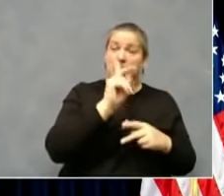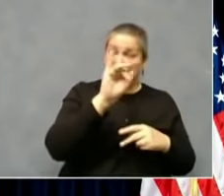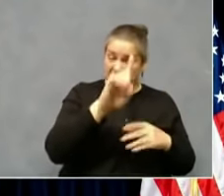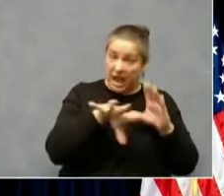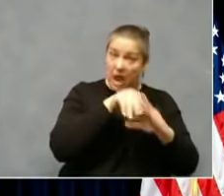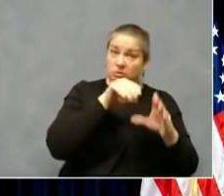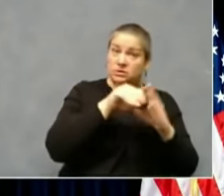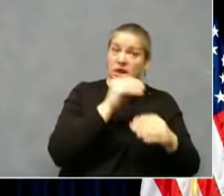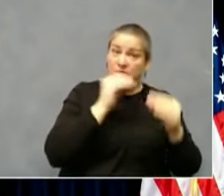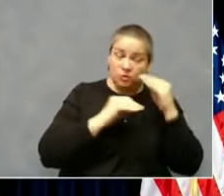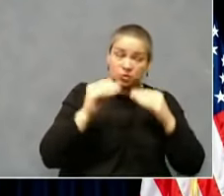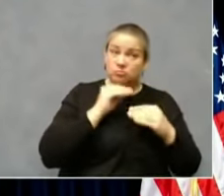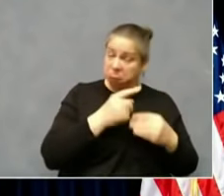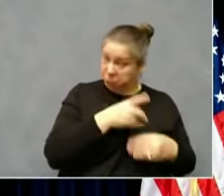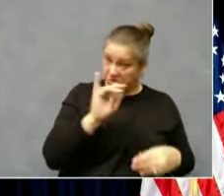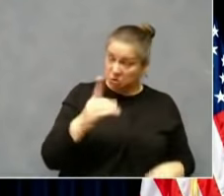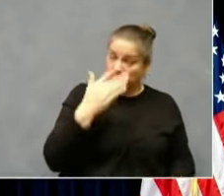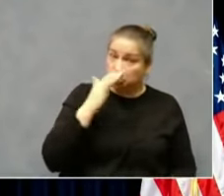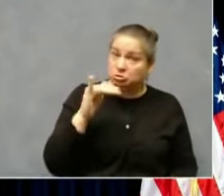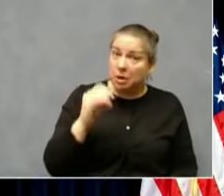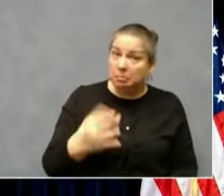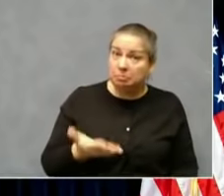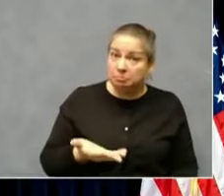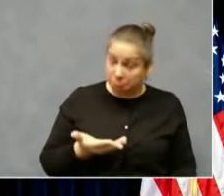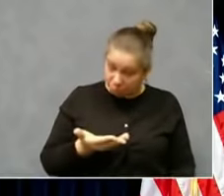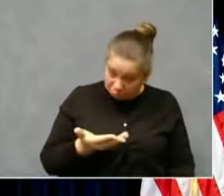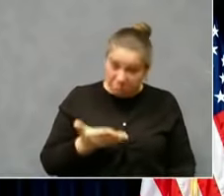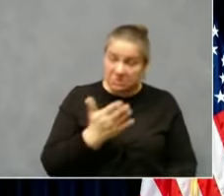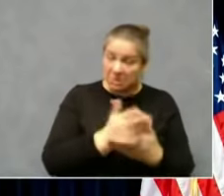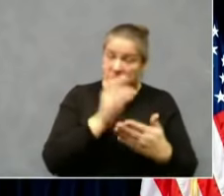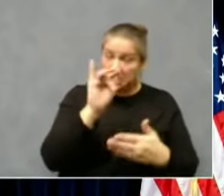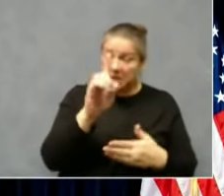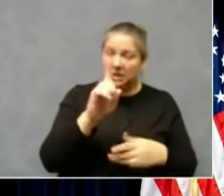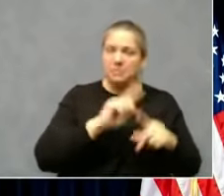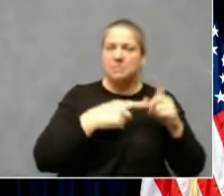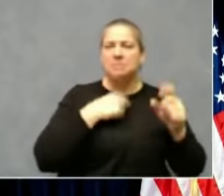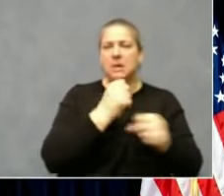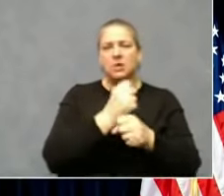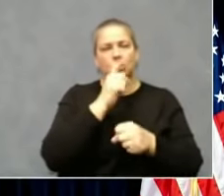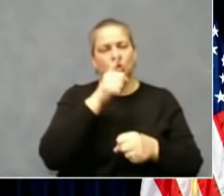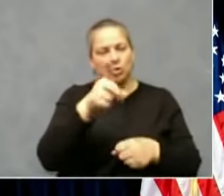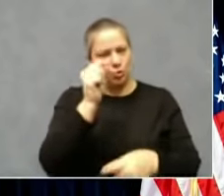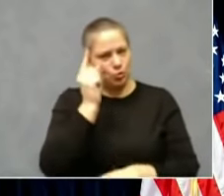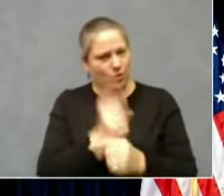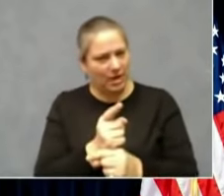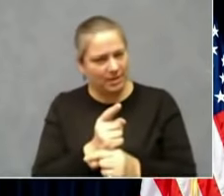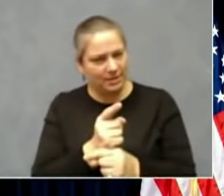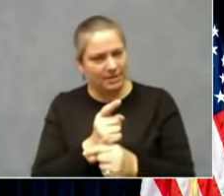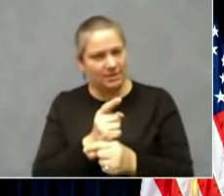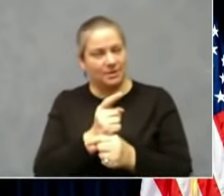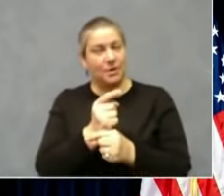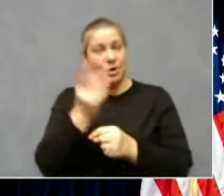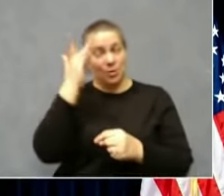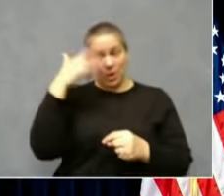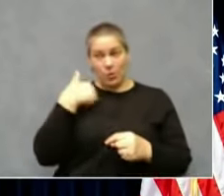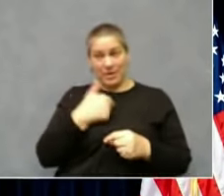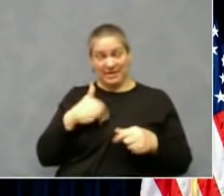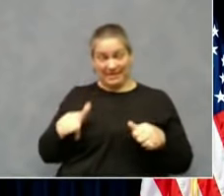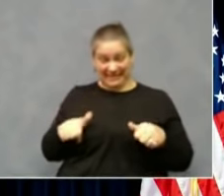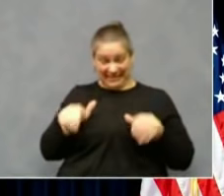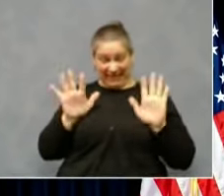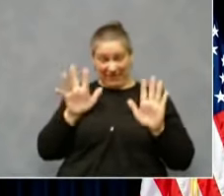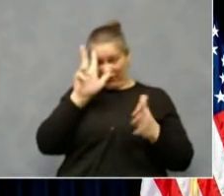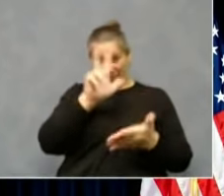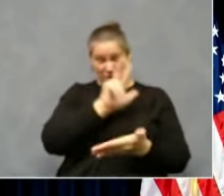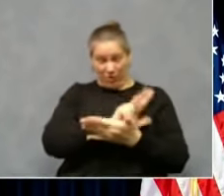cold, that it is done right because the sacrifice we're doing the next three weeks, we want it to work. We don't want it to have to go